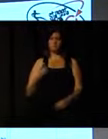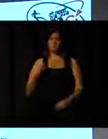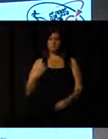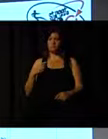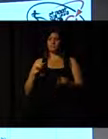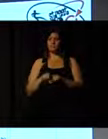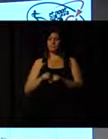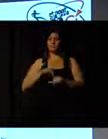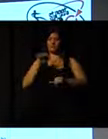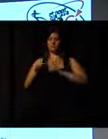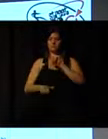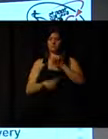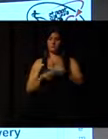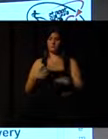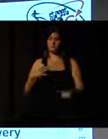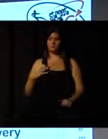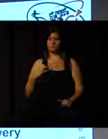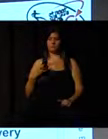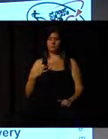volunteers.